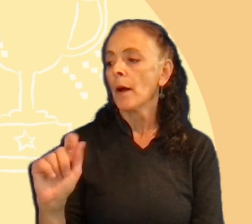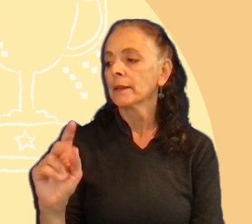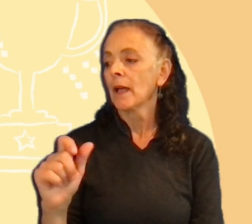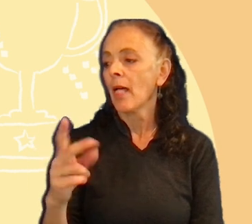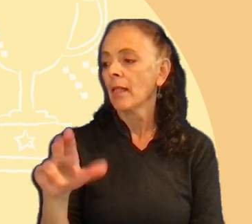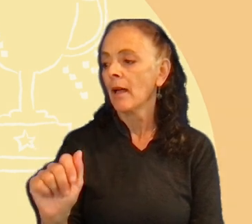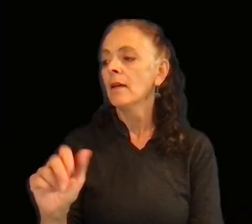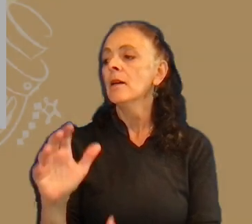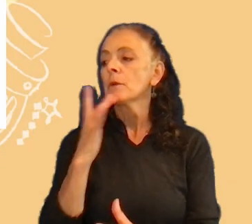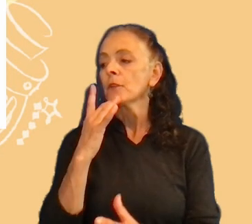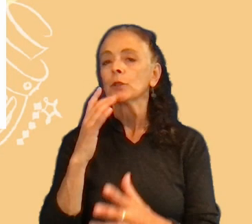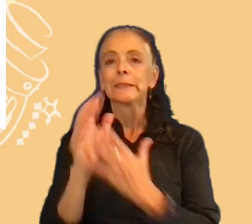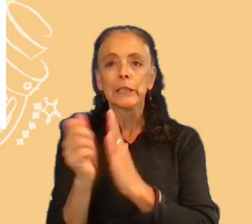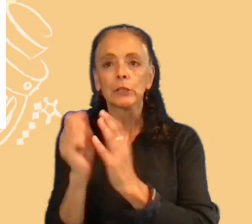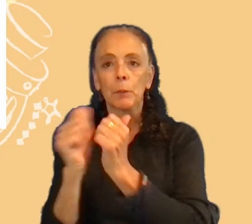play bots.